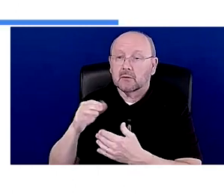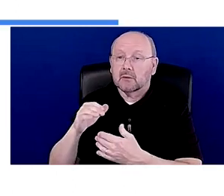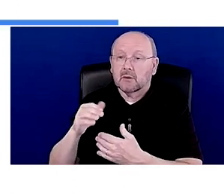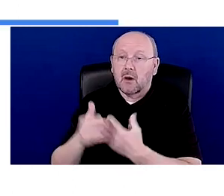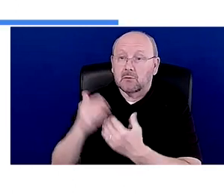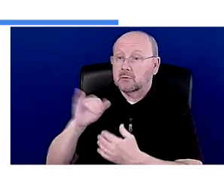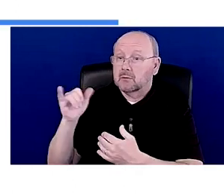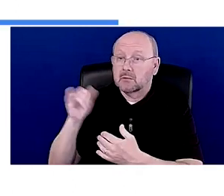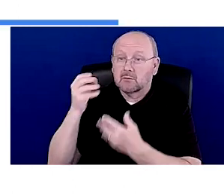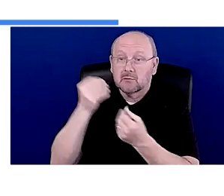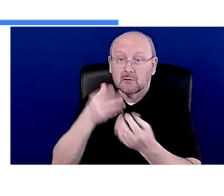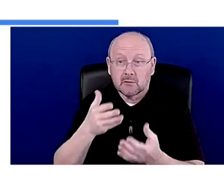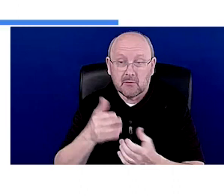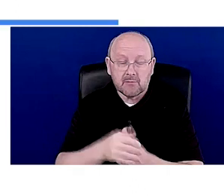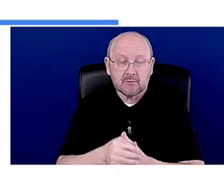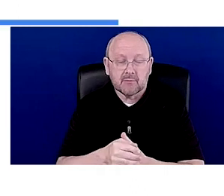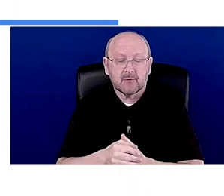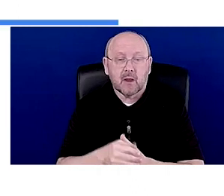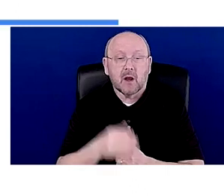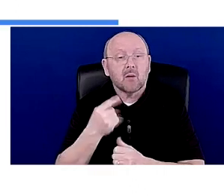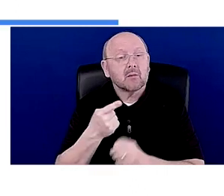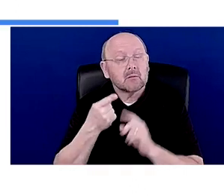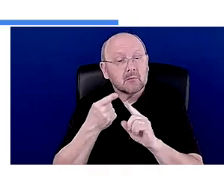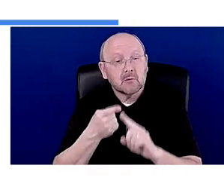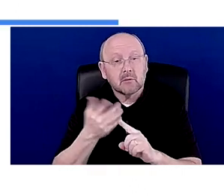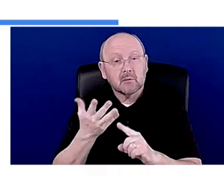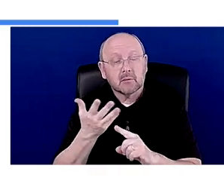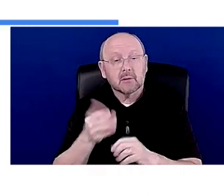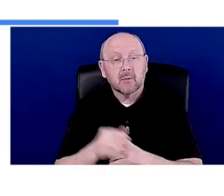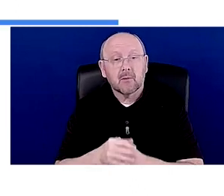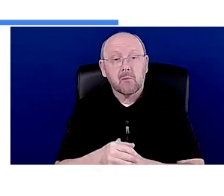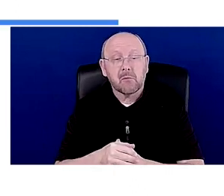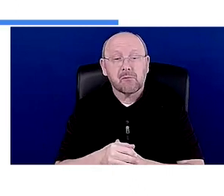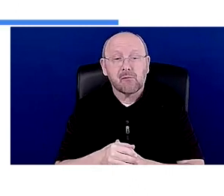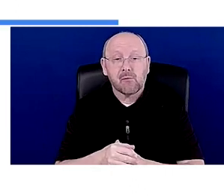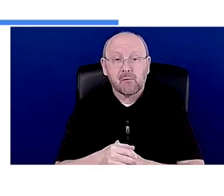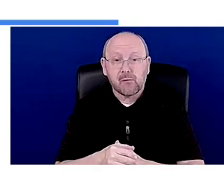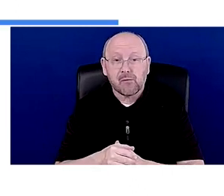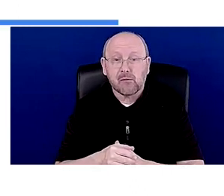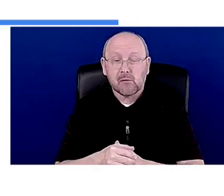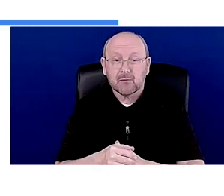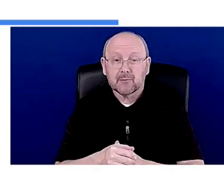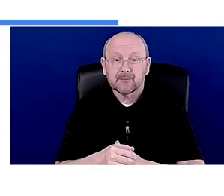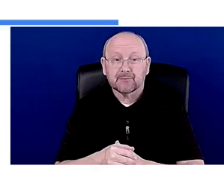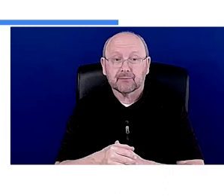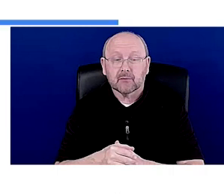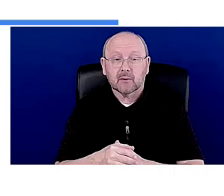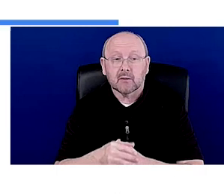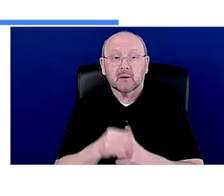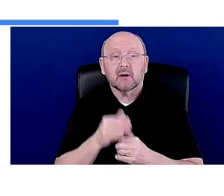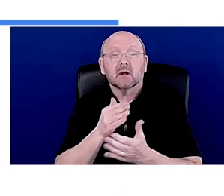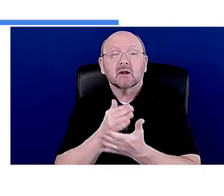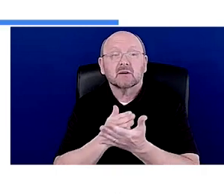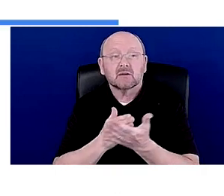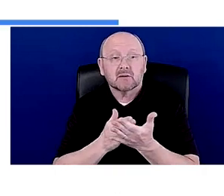one thing to keep in mind about this is that, um, you know, some of these are strategies